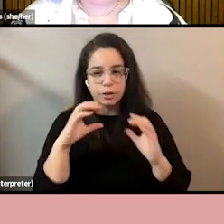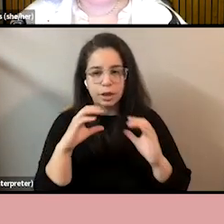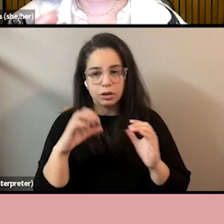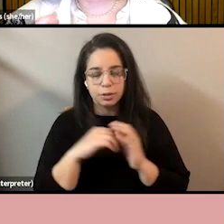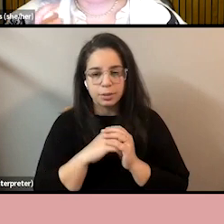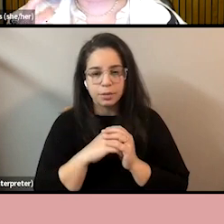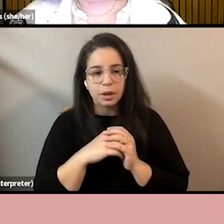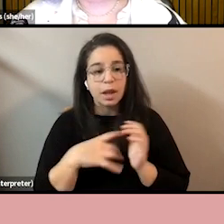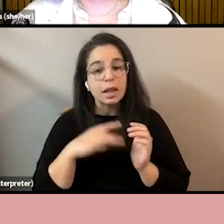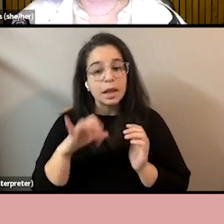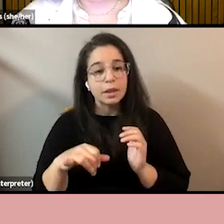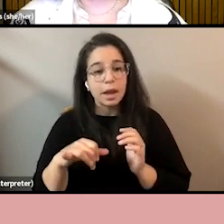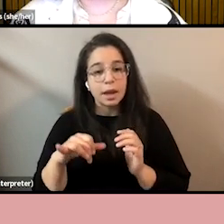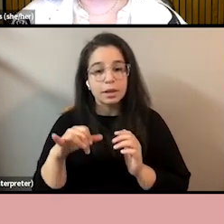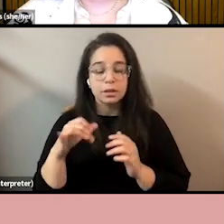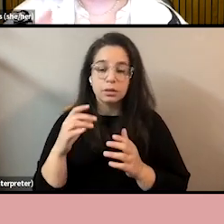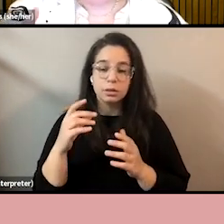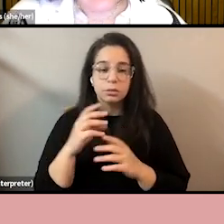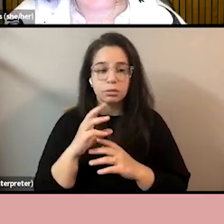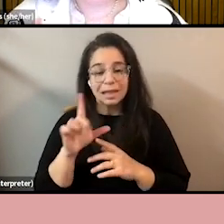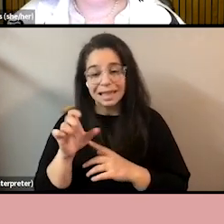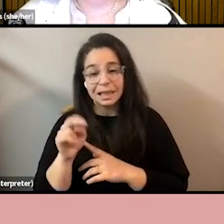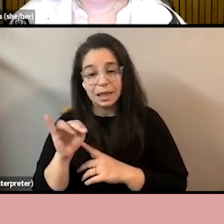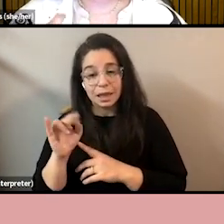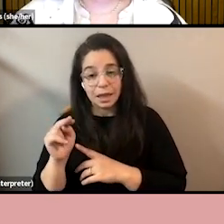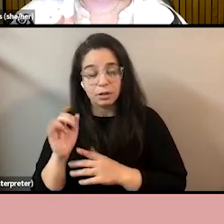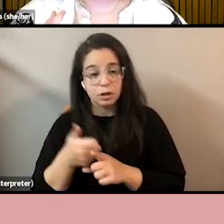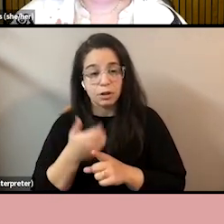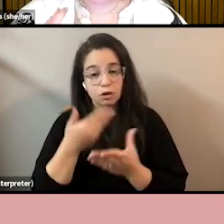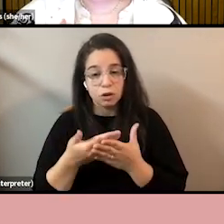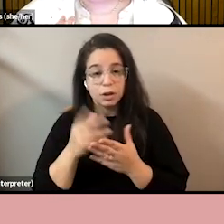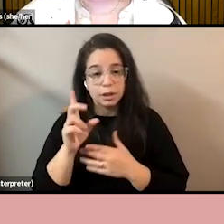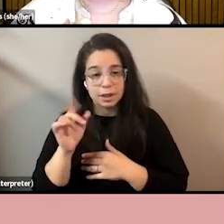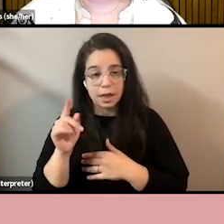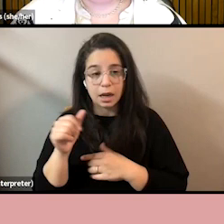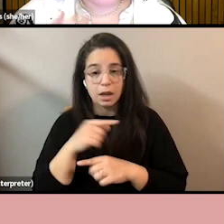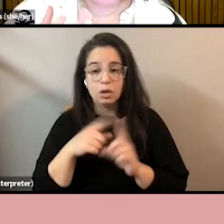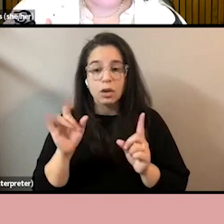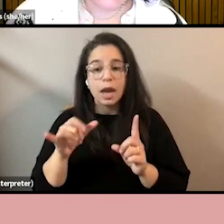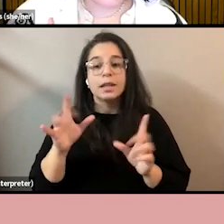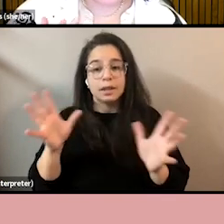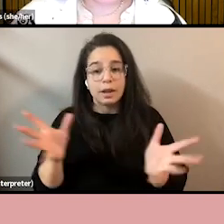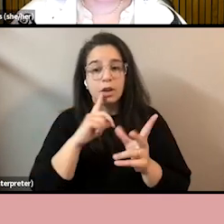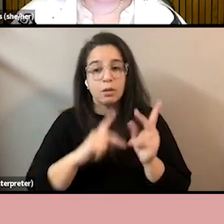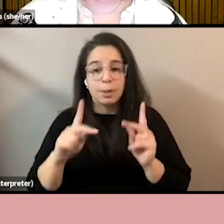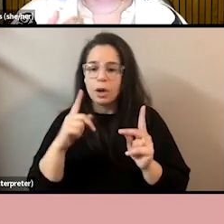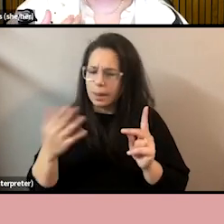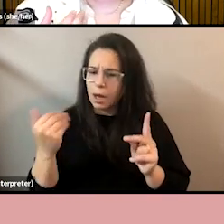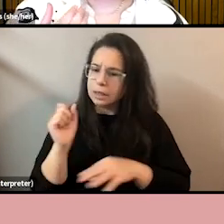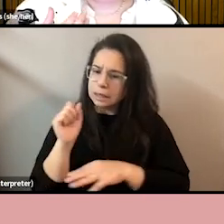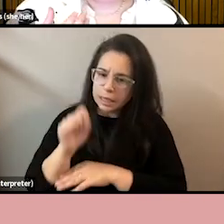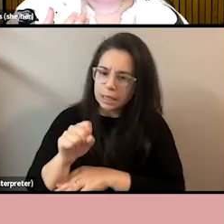like Lean In as a data source, but it is Lean In. And so it really advocates for people leaning in,